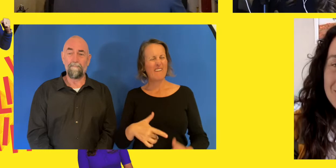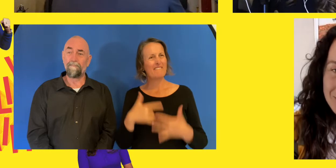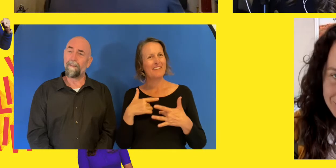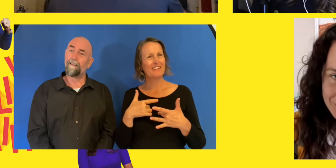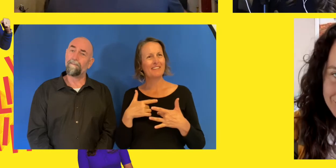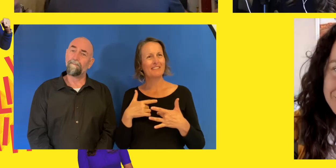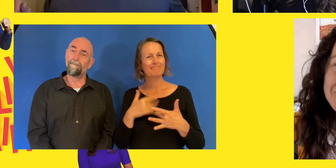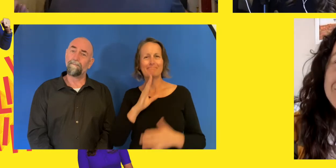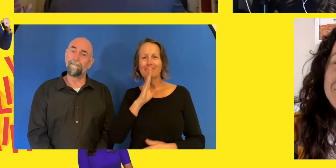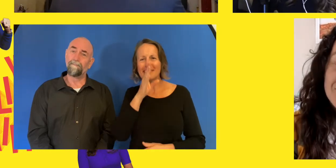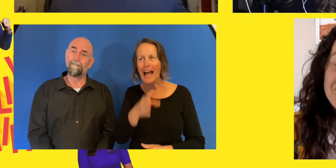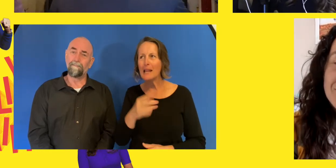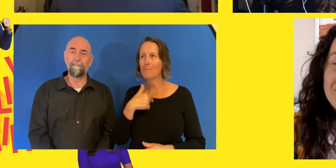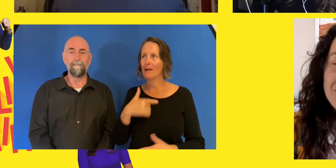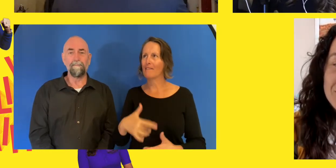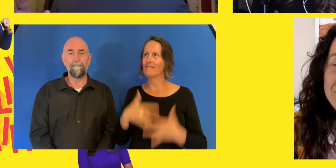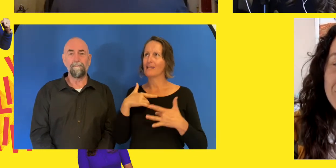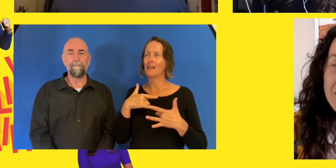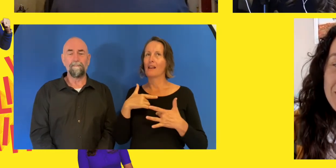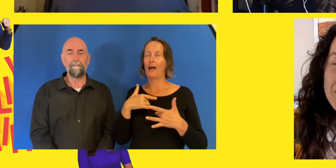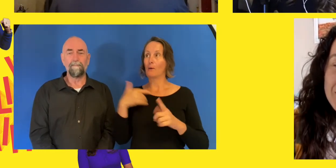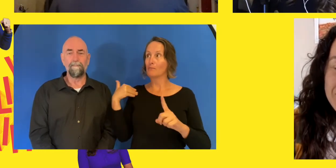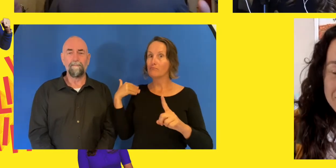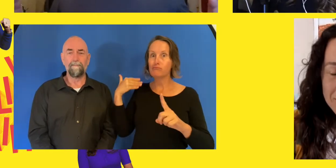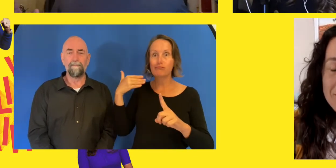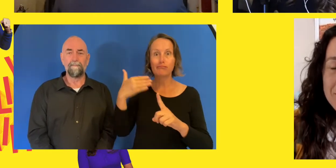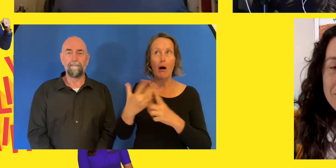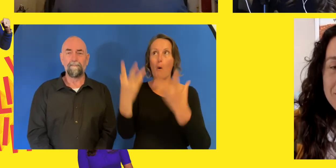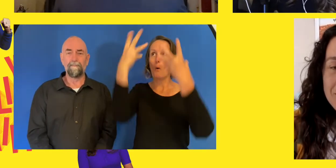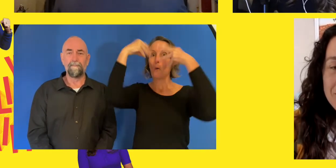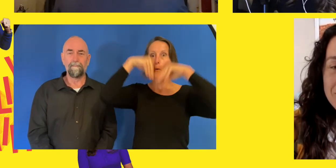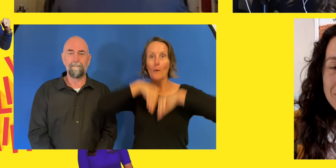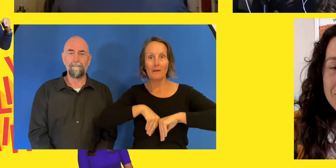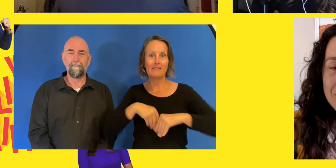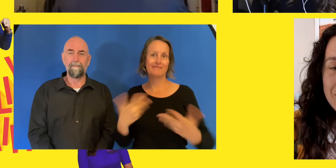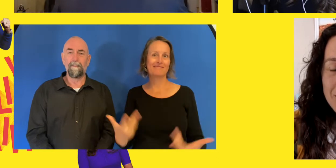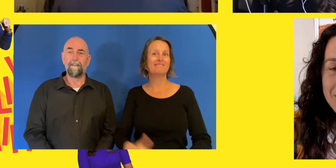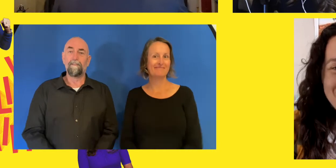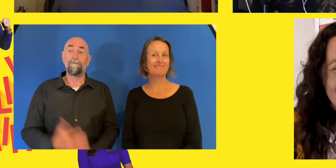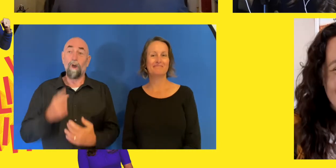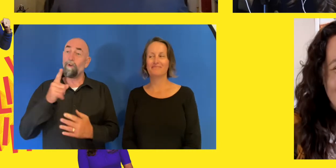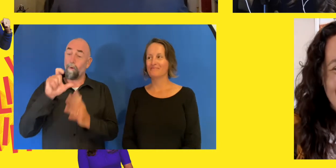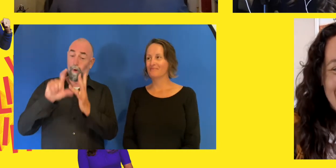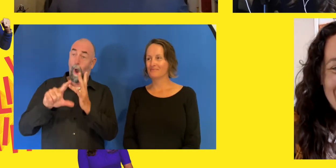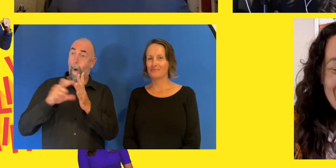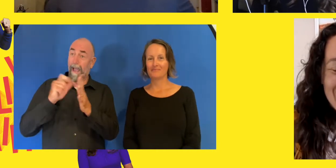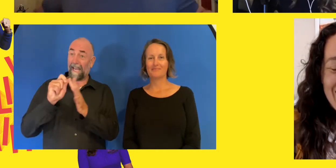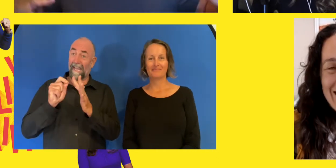games, which I think is a bloody cracking effort. But, but what is going to